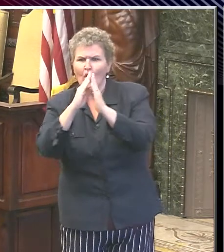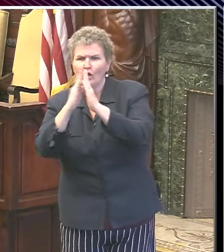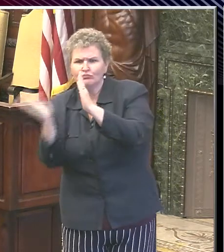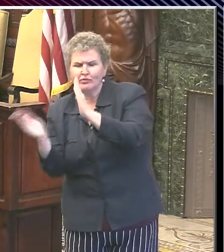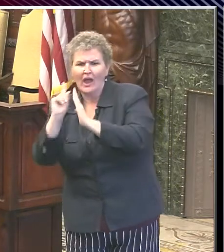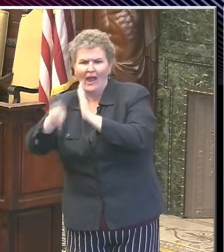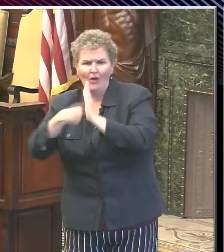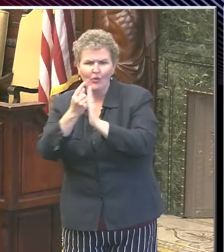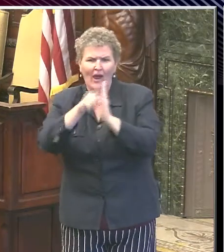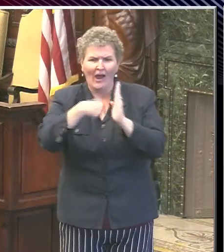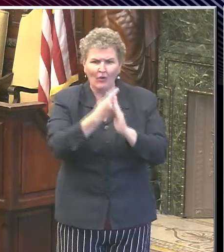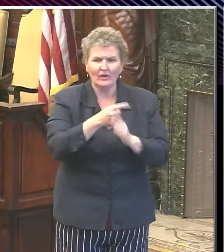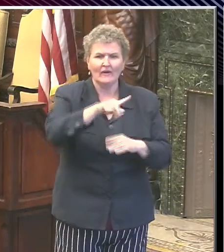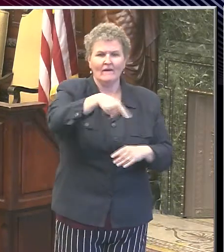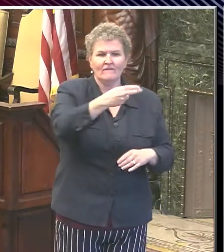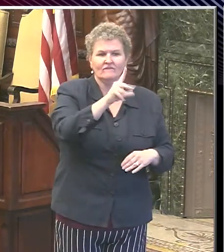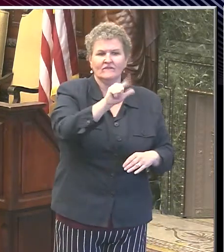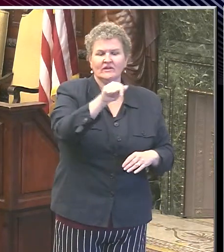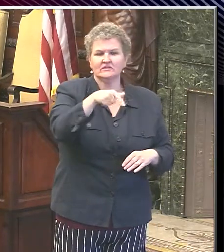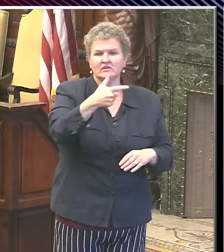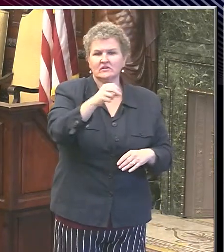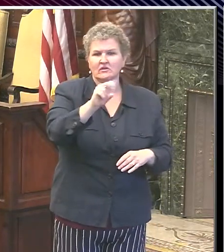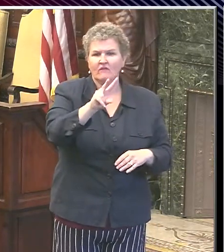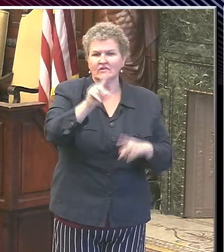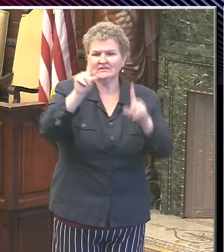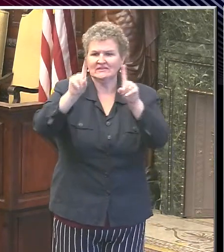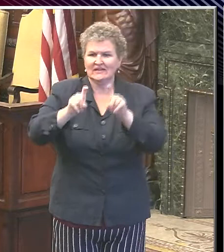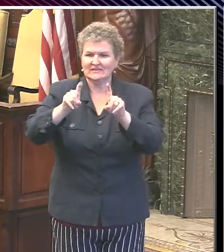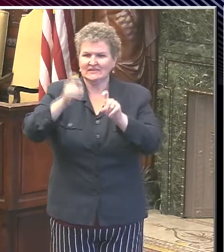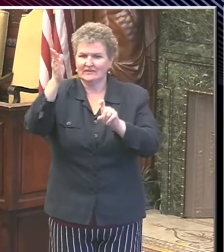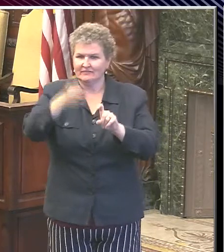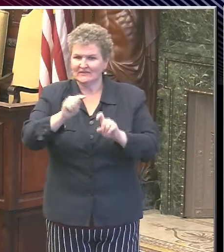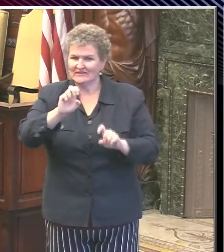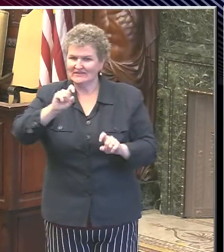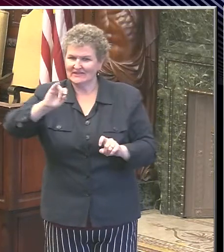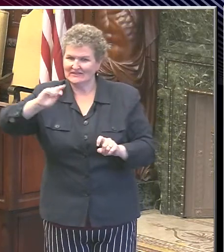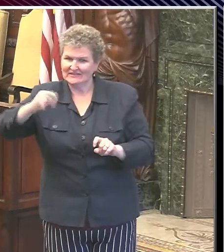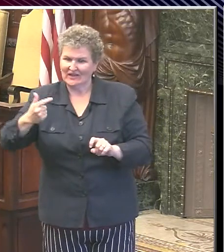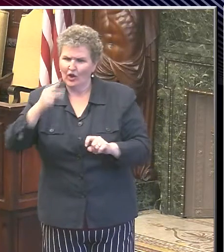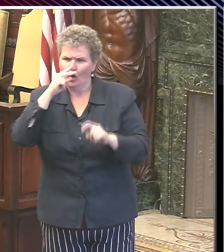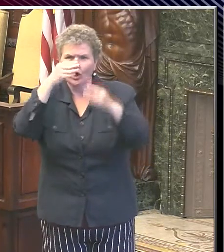.philo.gov.testing, for more information on all the sites that are available across the city.